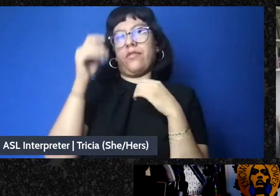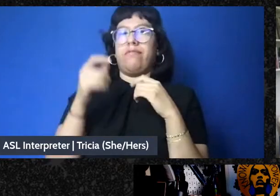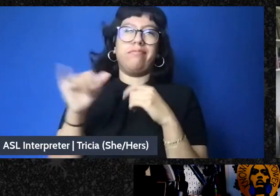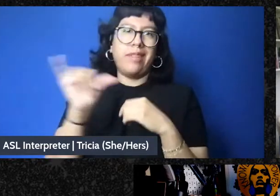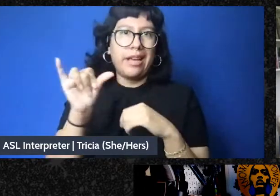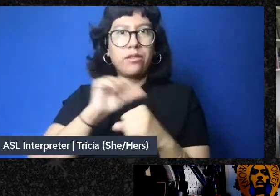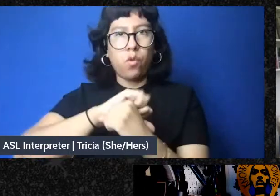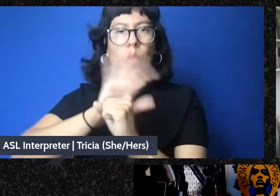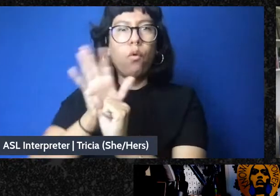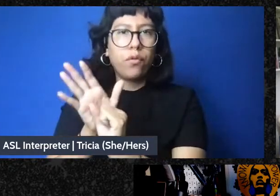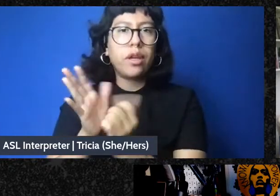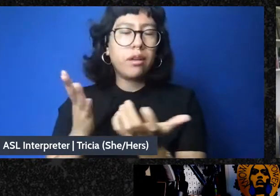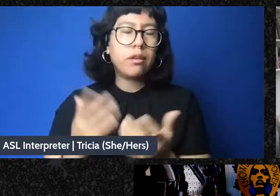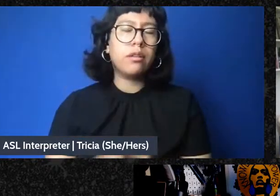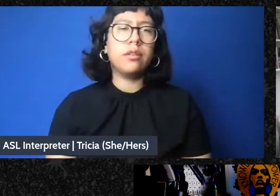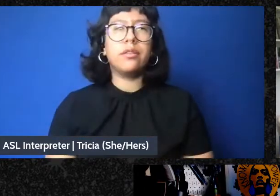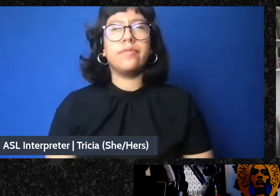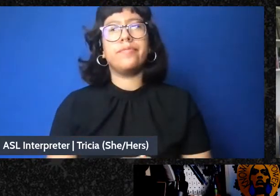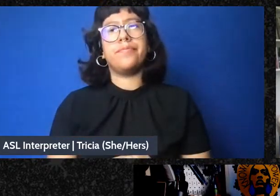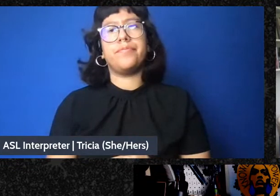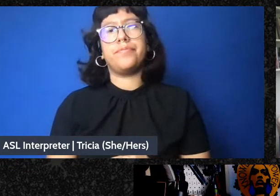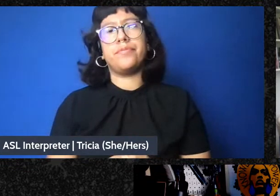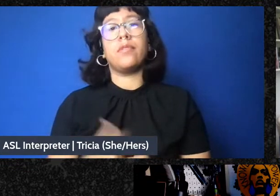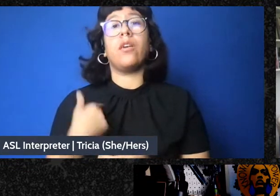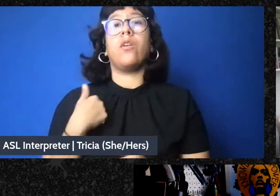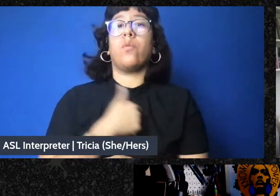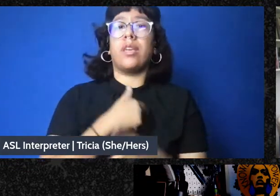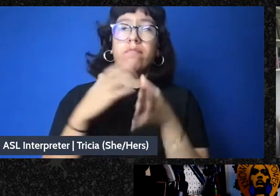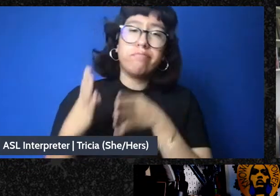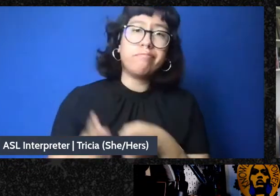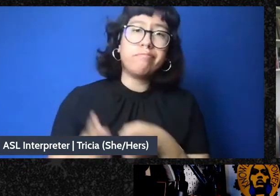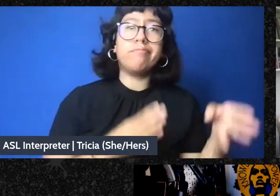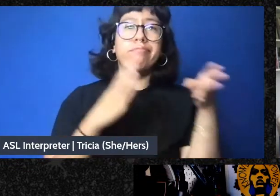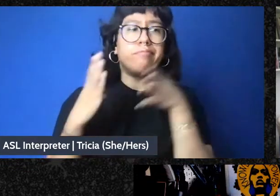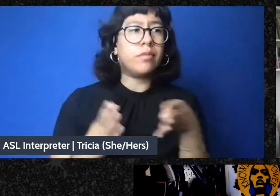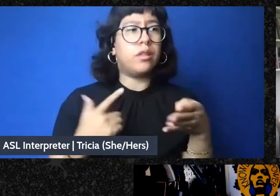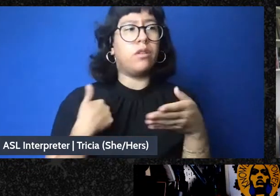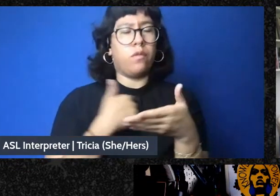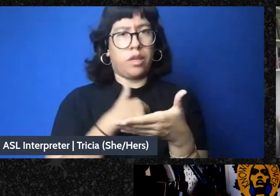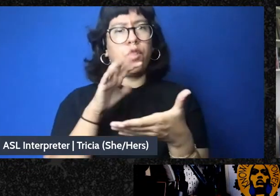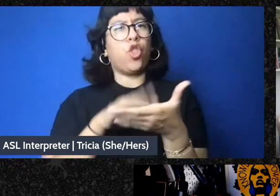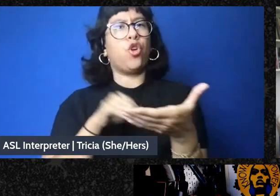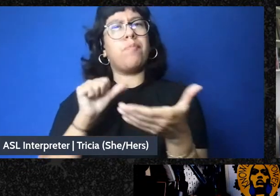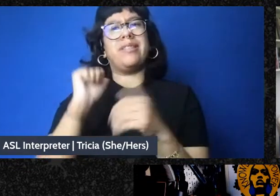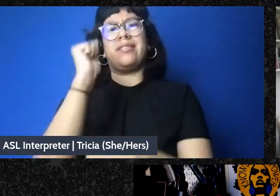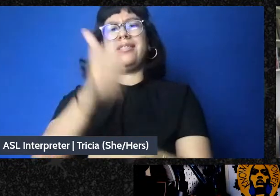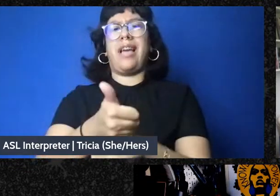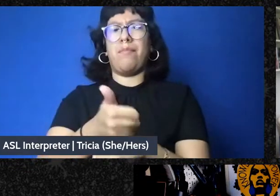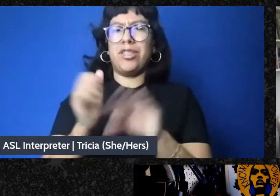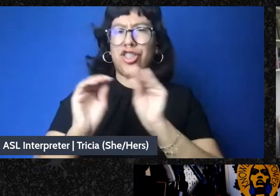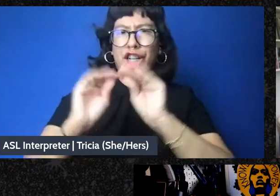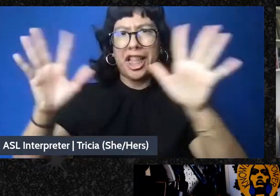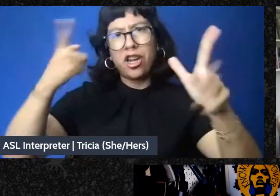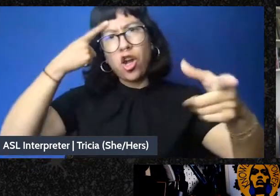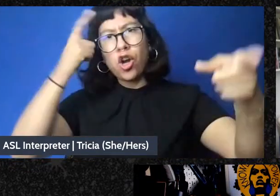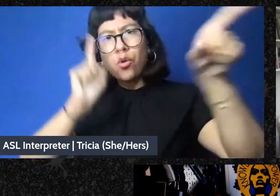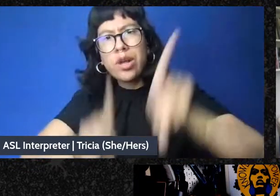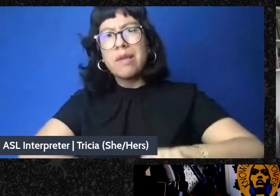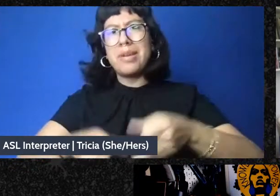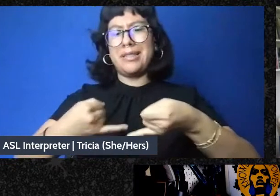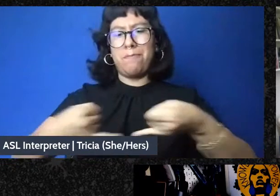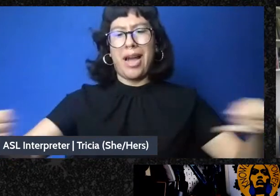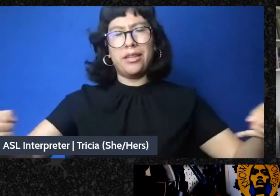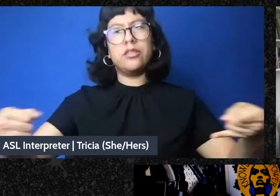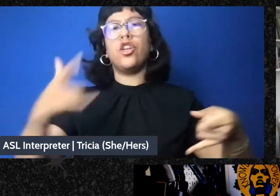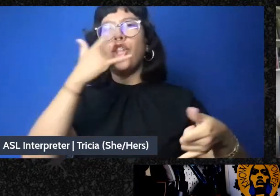practical organizing level, we've learned that we have to establish clear agreements and boundaries regarding charity models